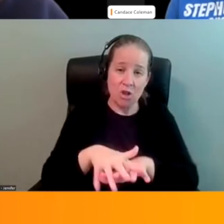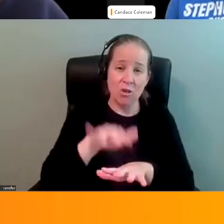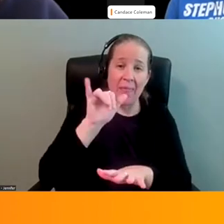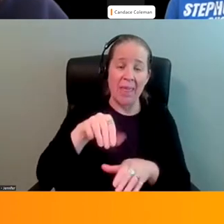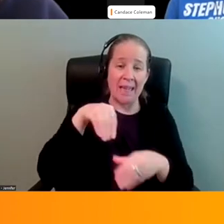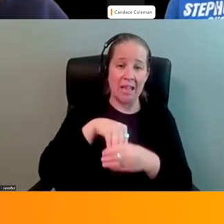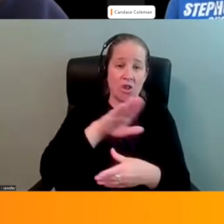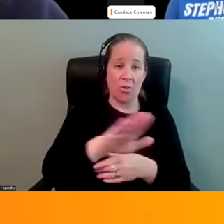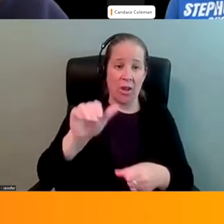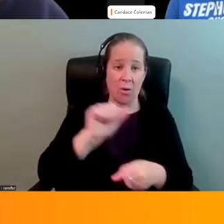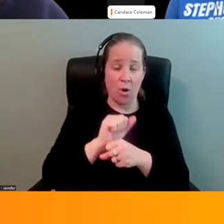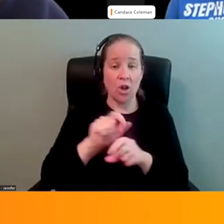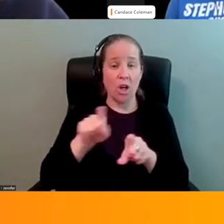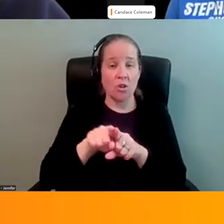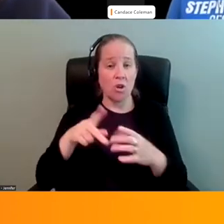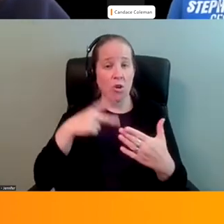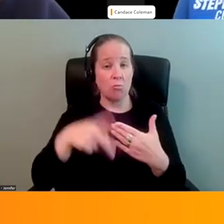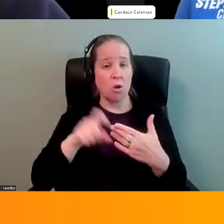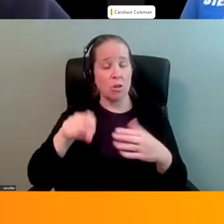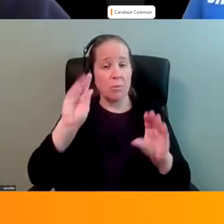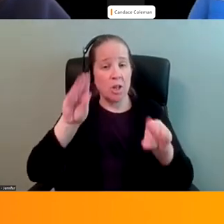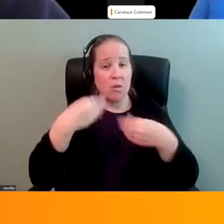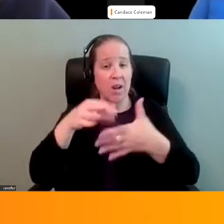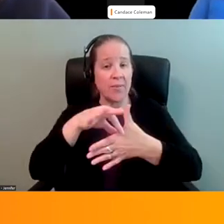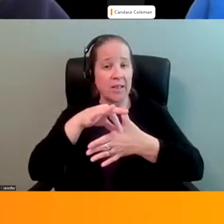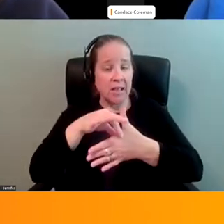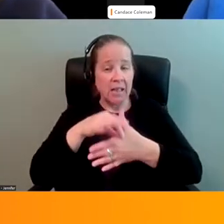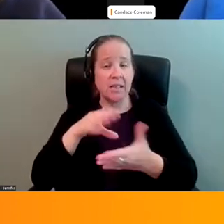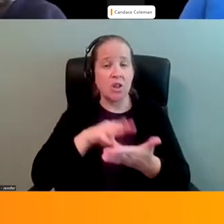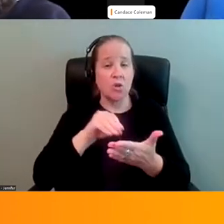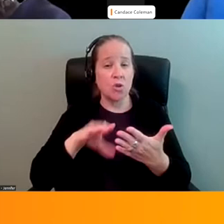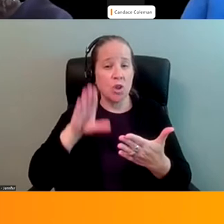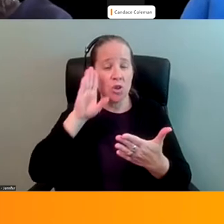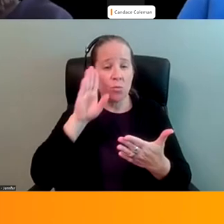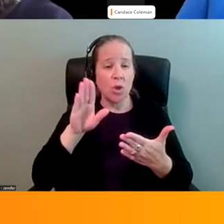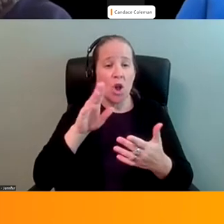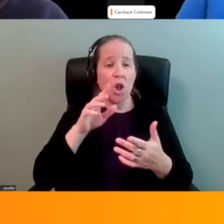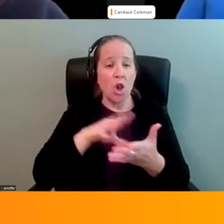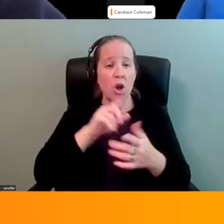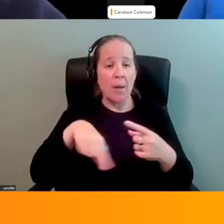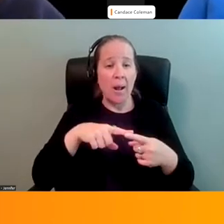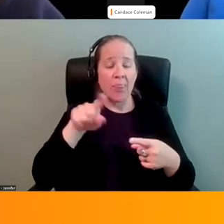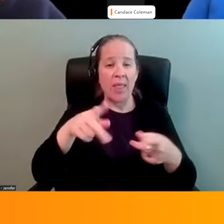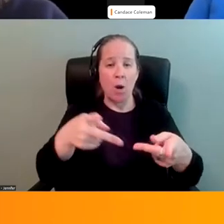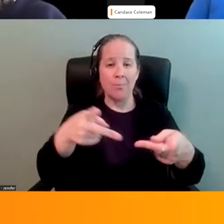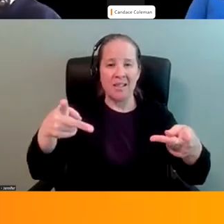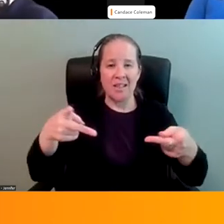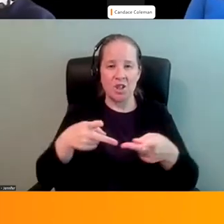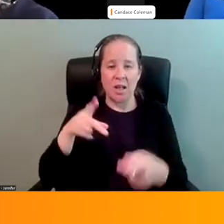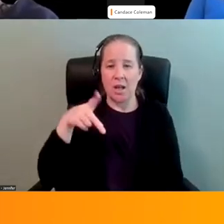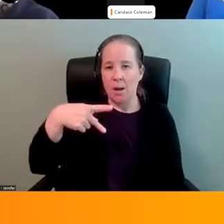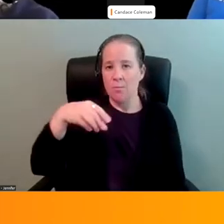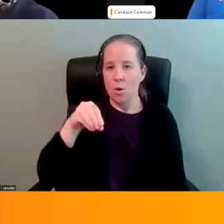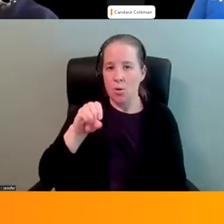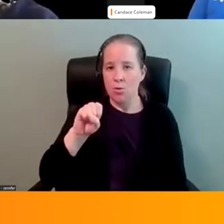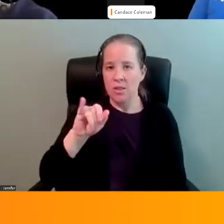addition to that, programs provide the context through which students learn about their positionality. So what are your identities and how does